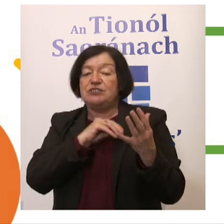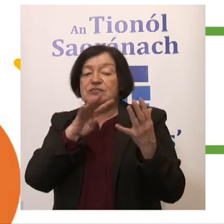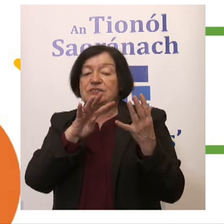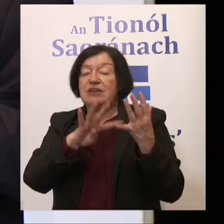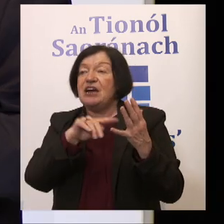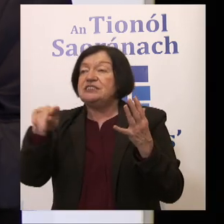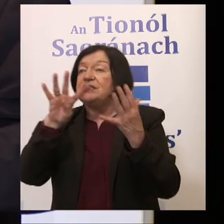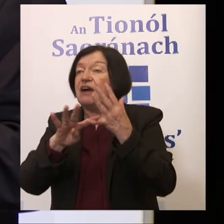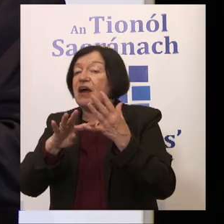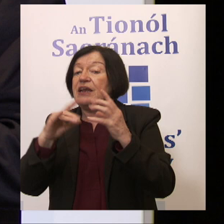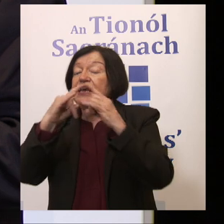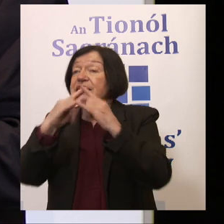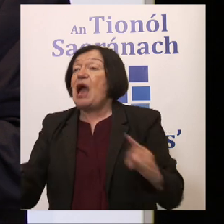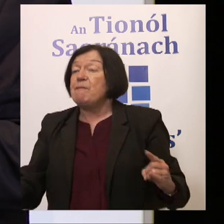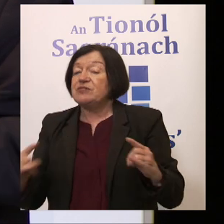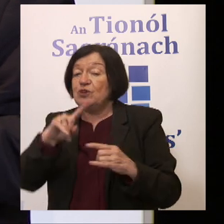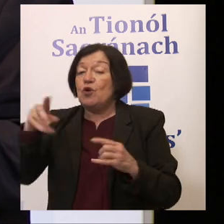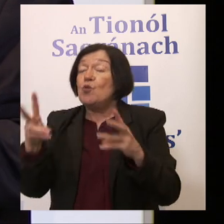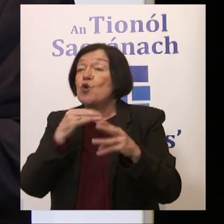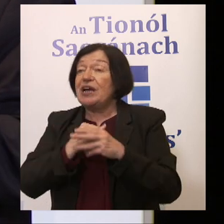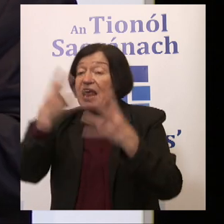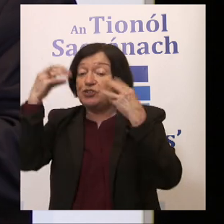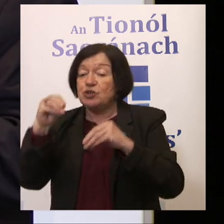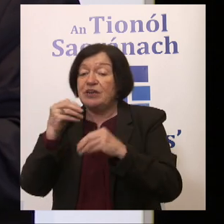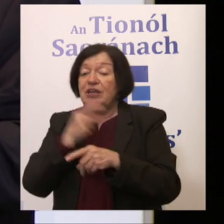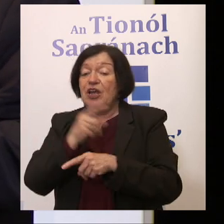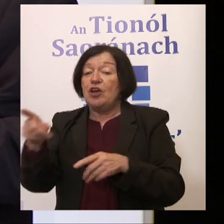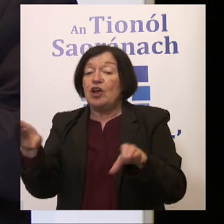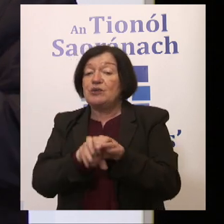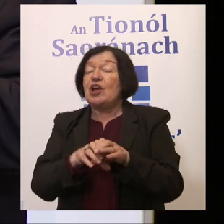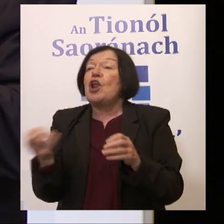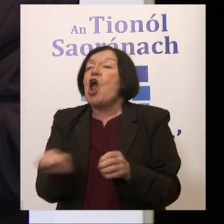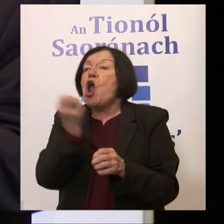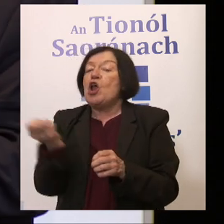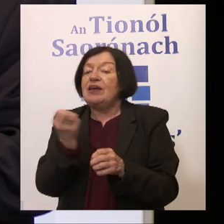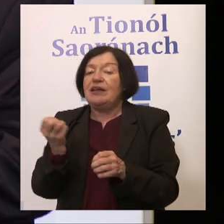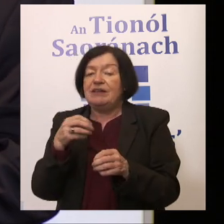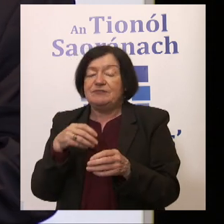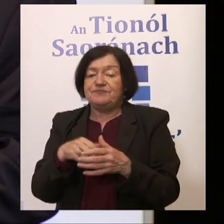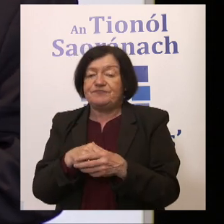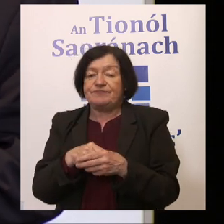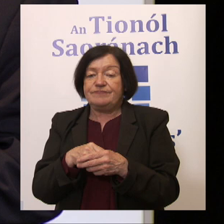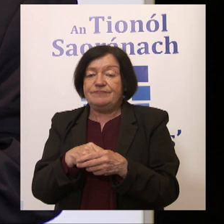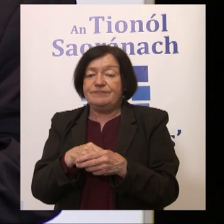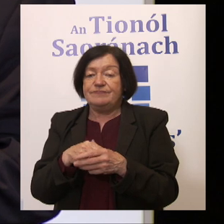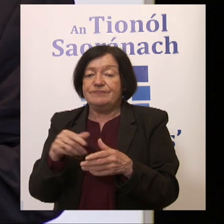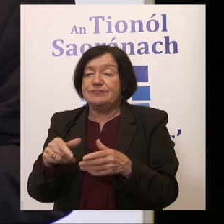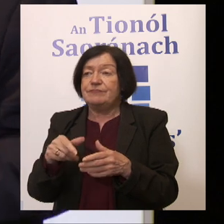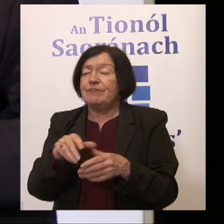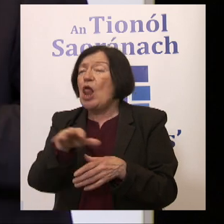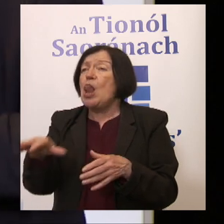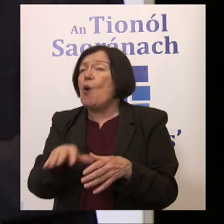things that's striking about those of us who work in education is that in many places they shut down quite early. And they're extraordinary local